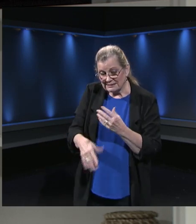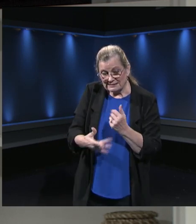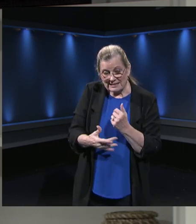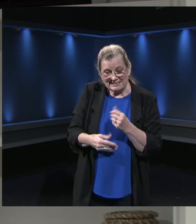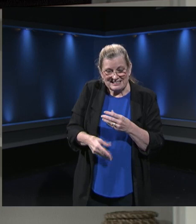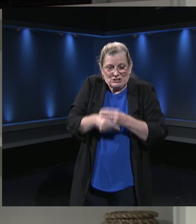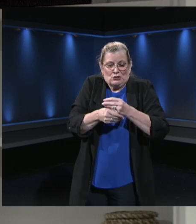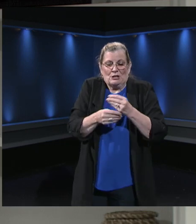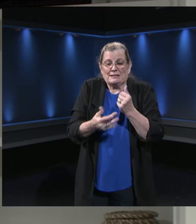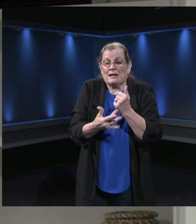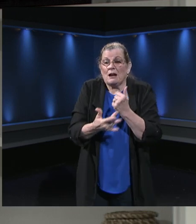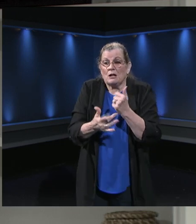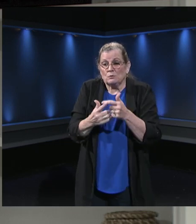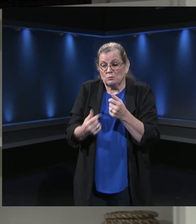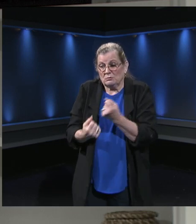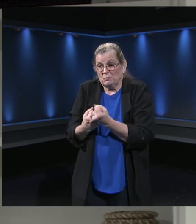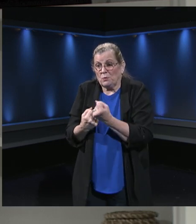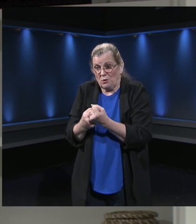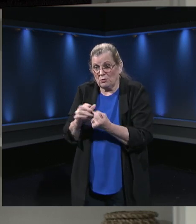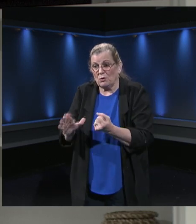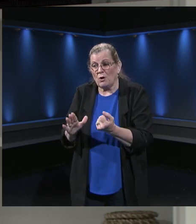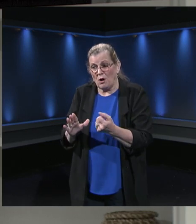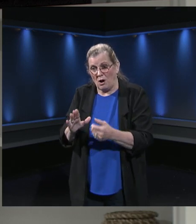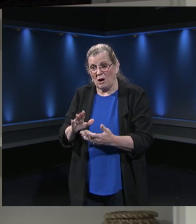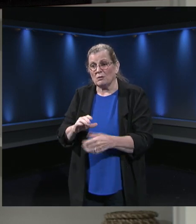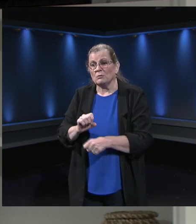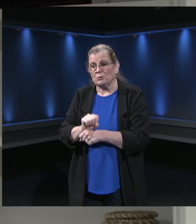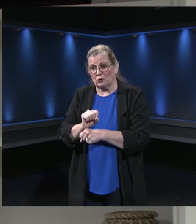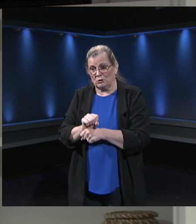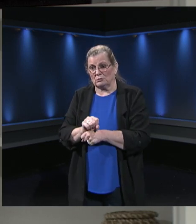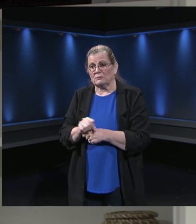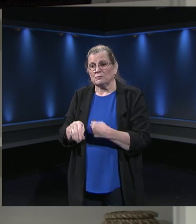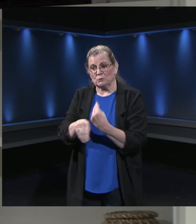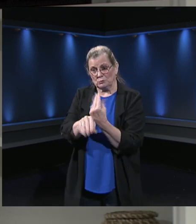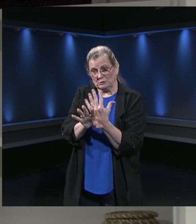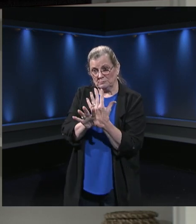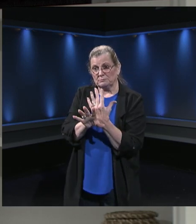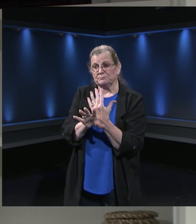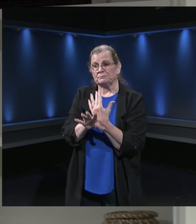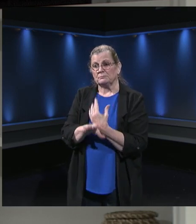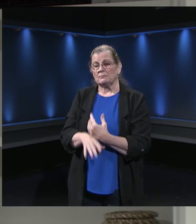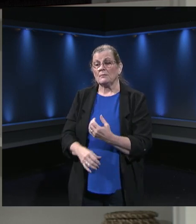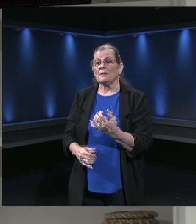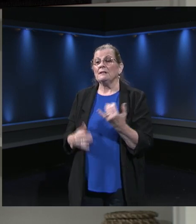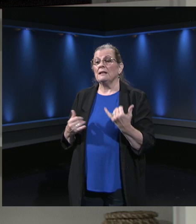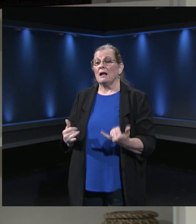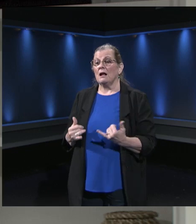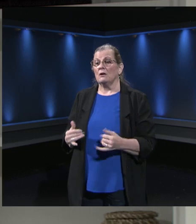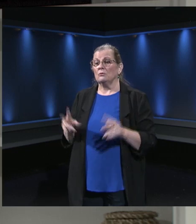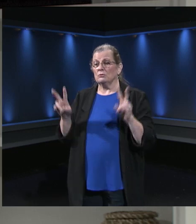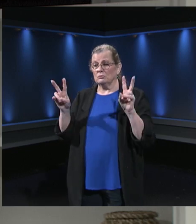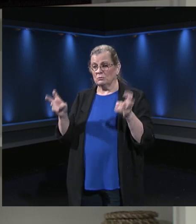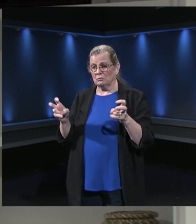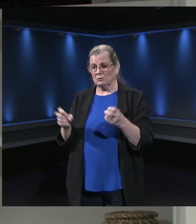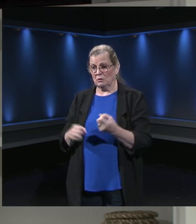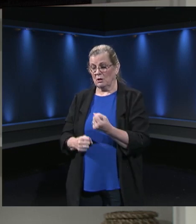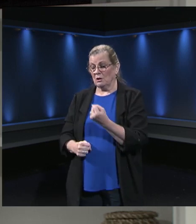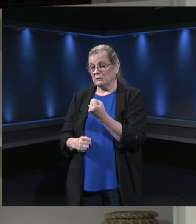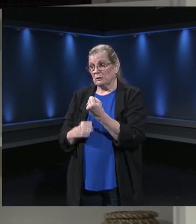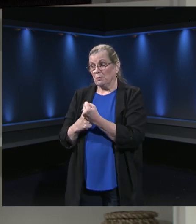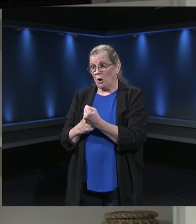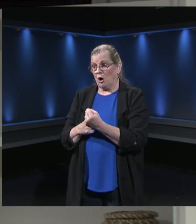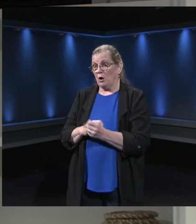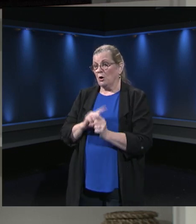make you aware of a program called Supporting Return to School that's being run by the county and our